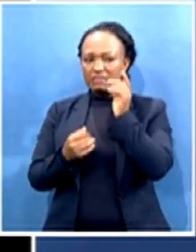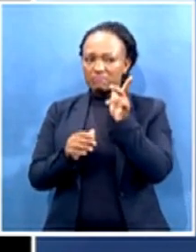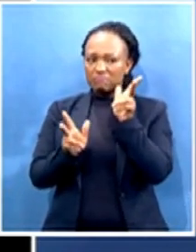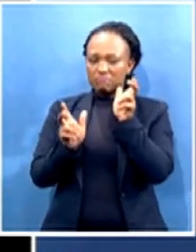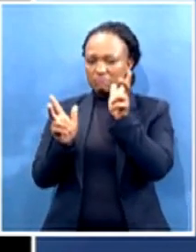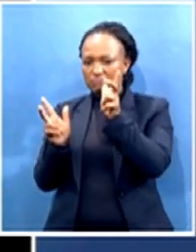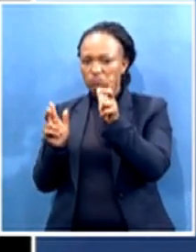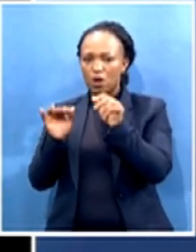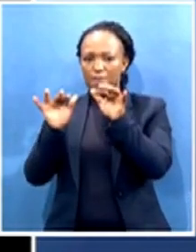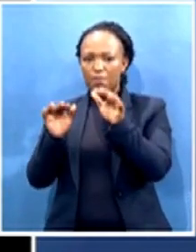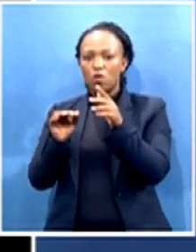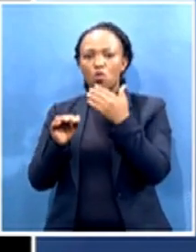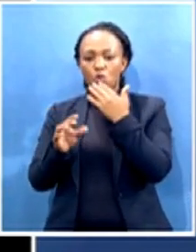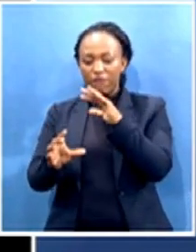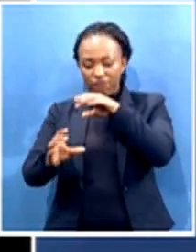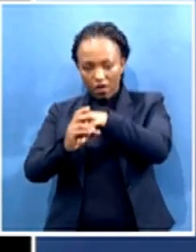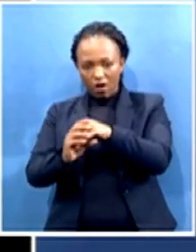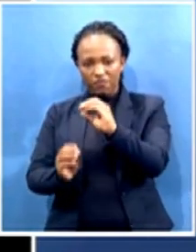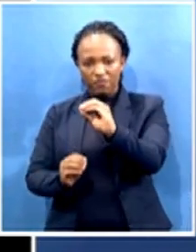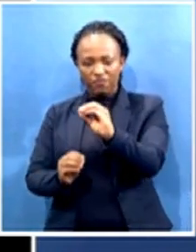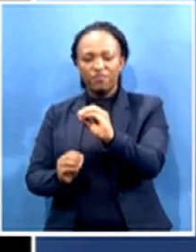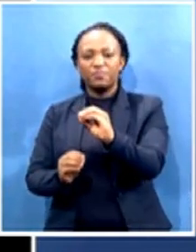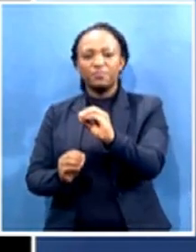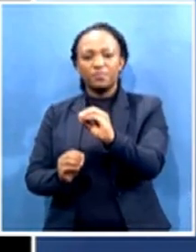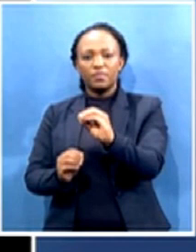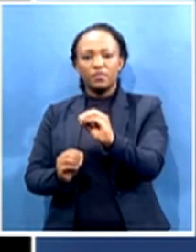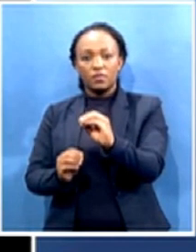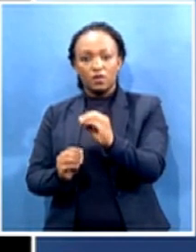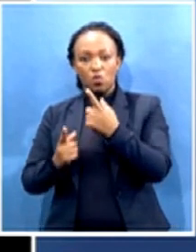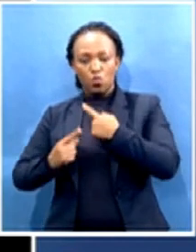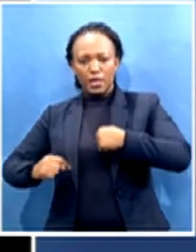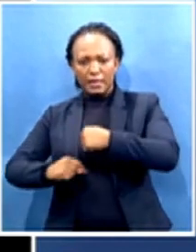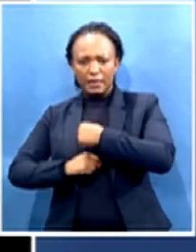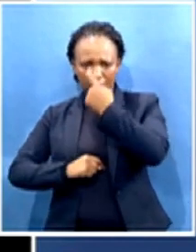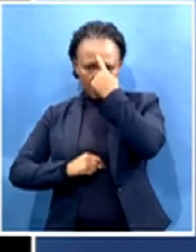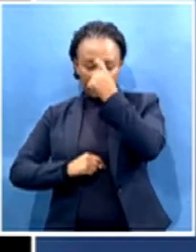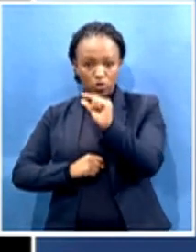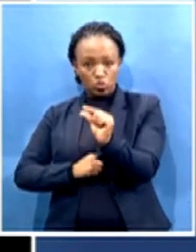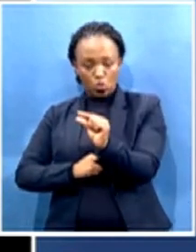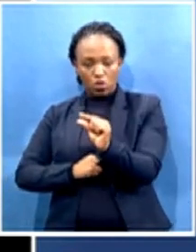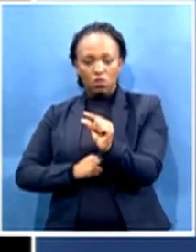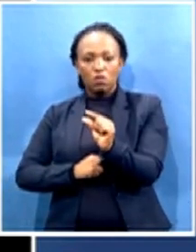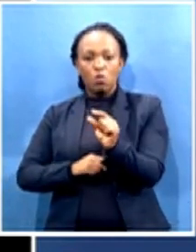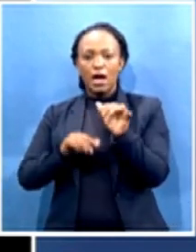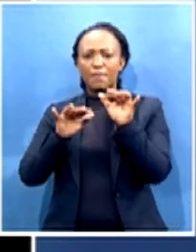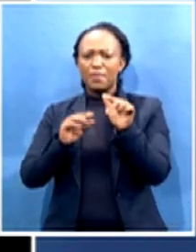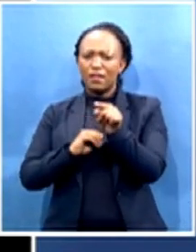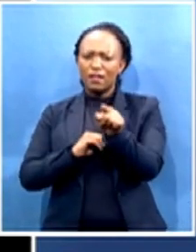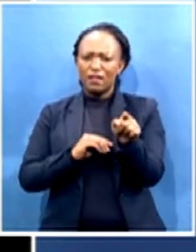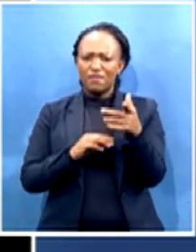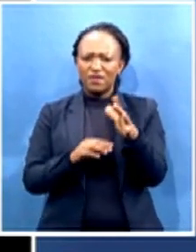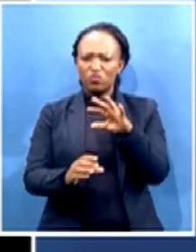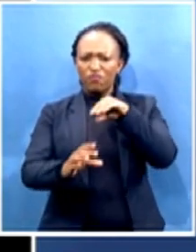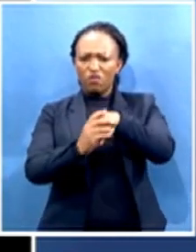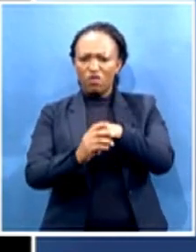this incident and we believe soon the people who were involved in the incident, some of